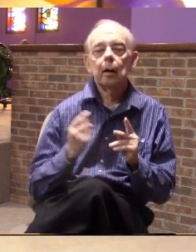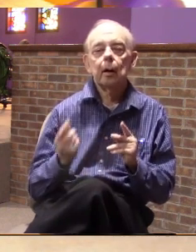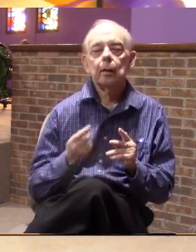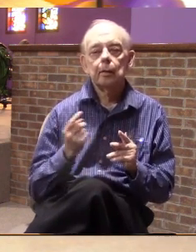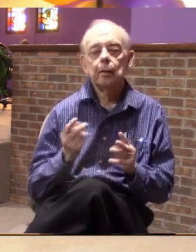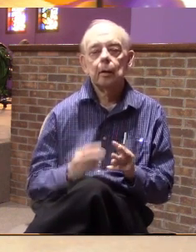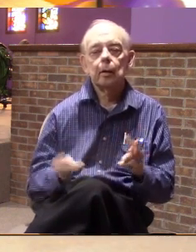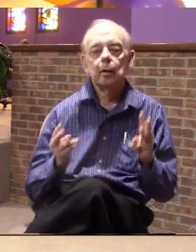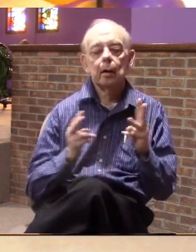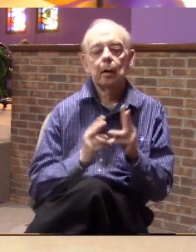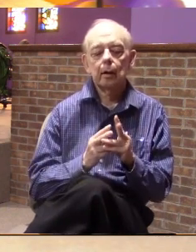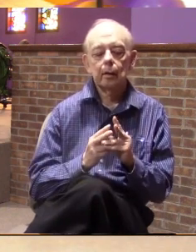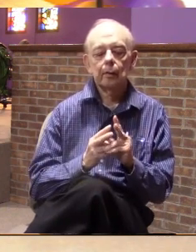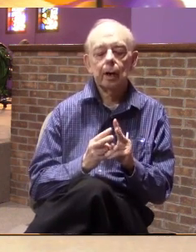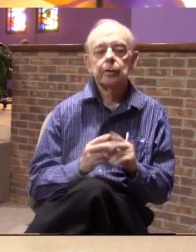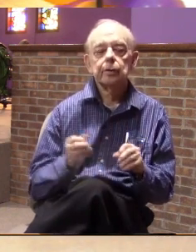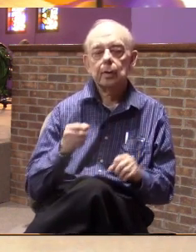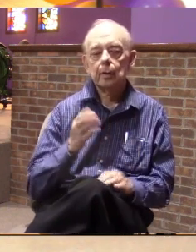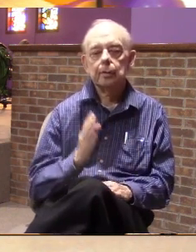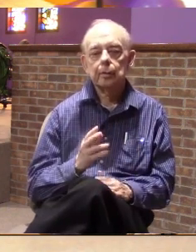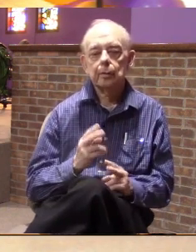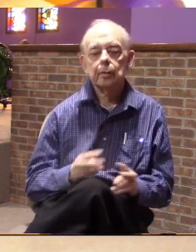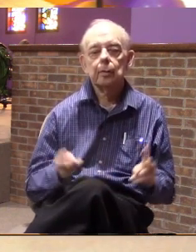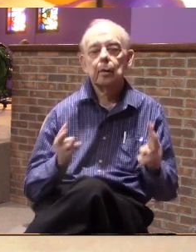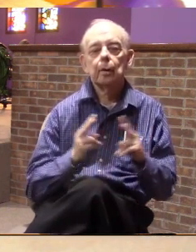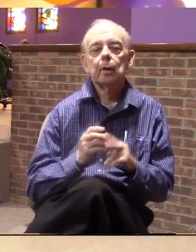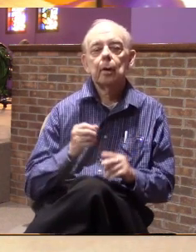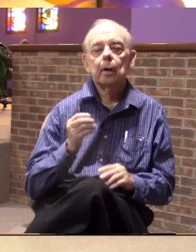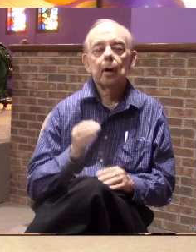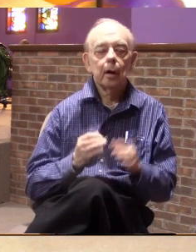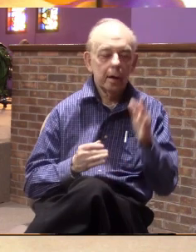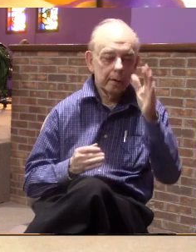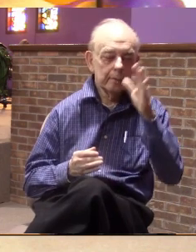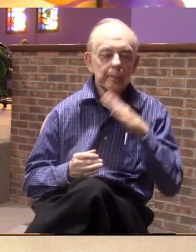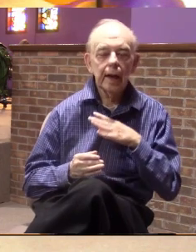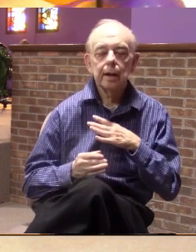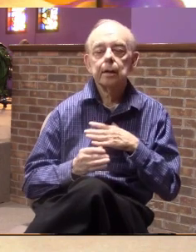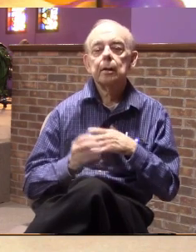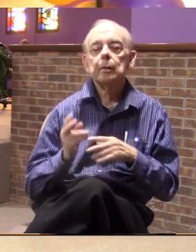the values of God but the values of mankind.